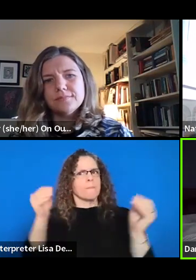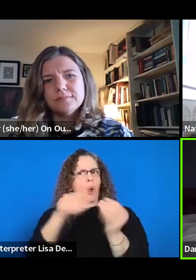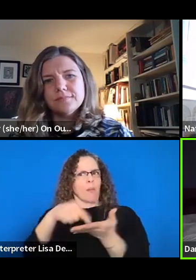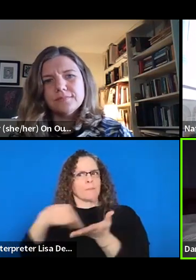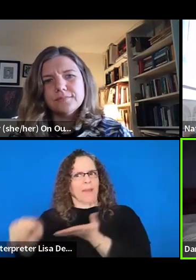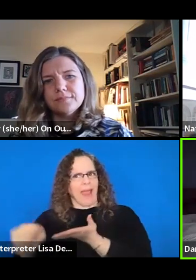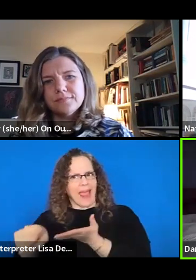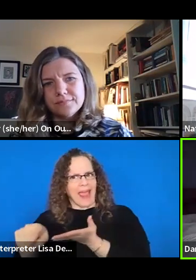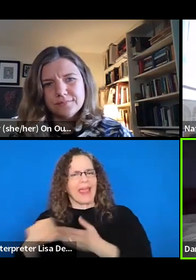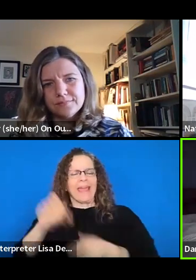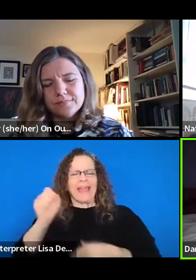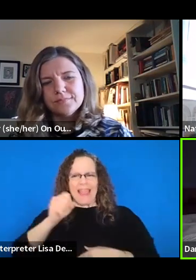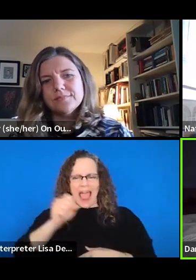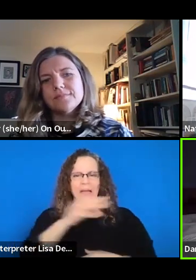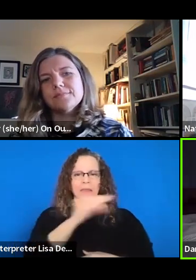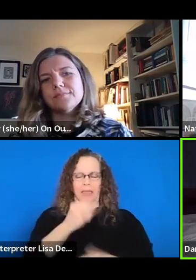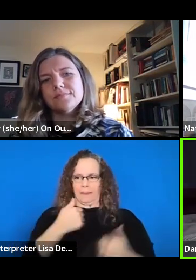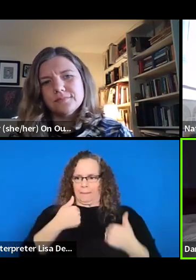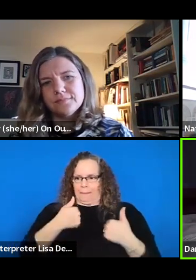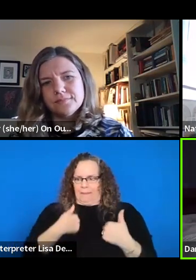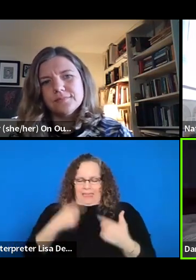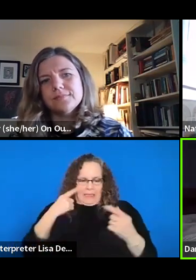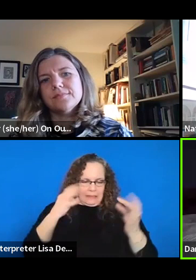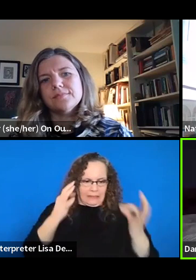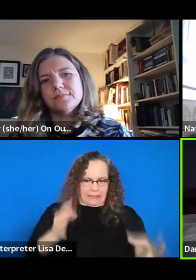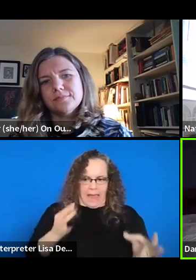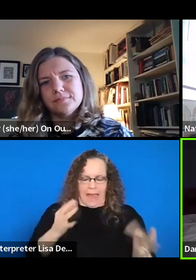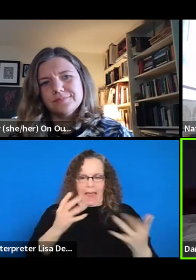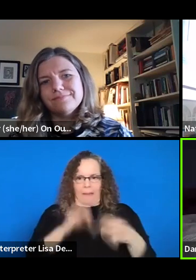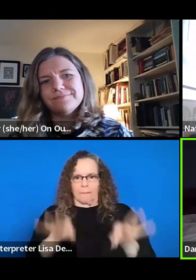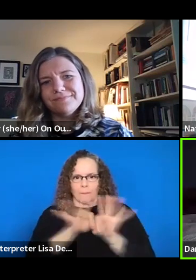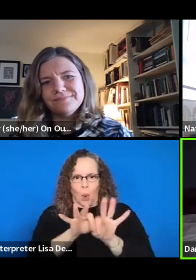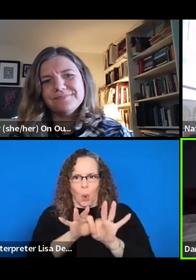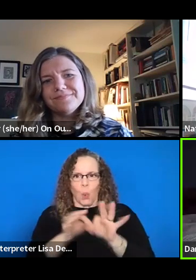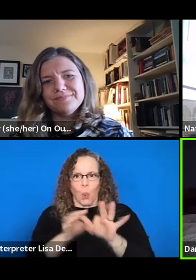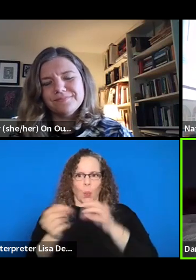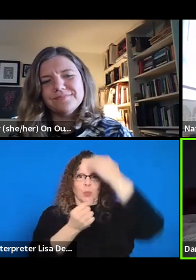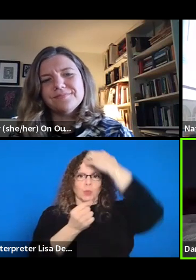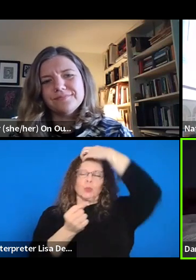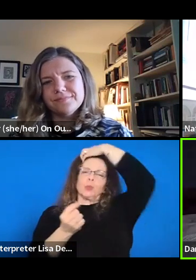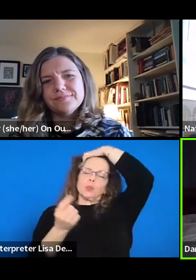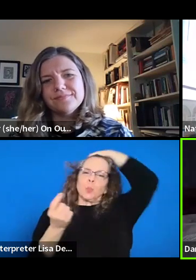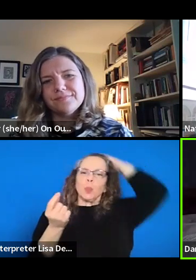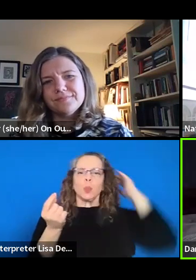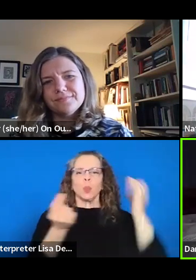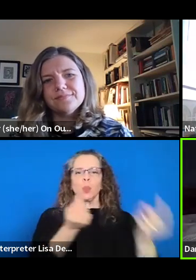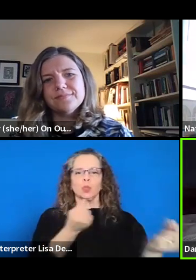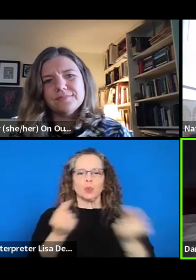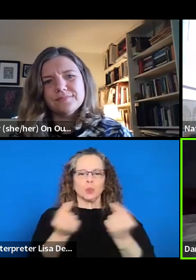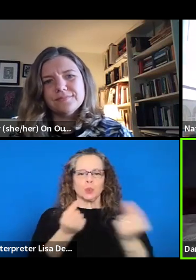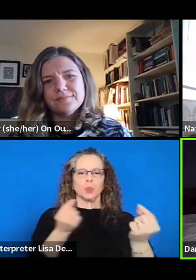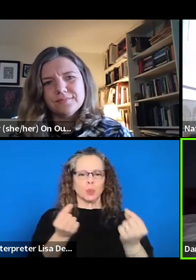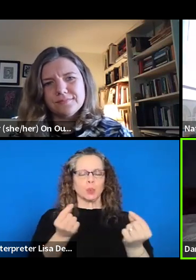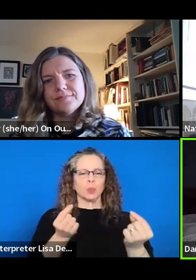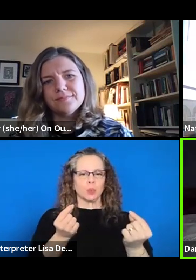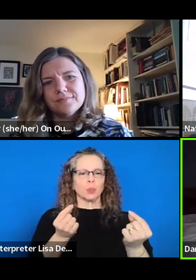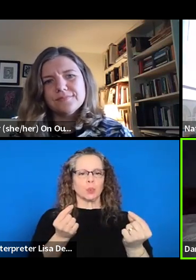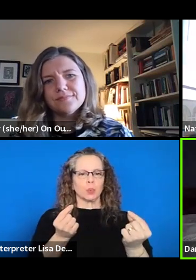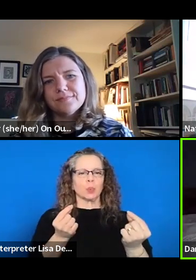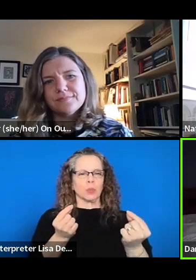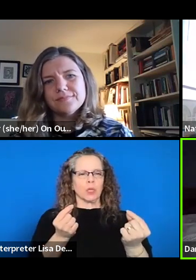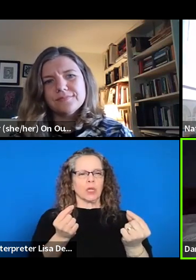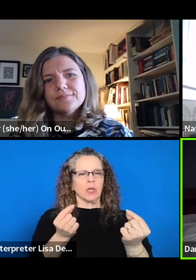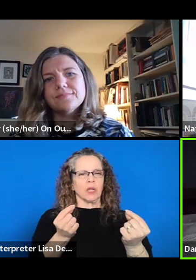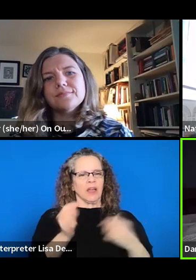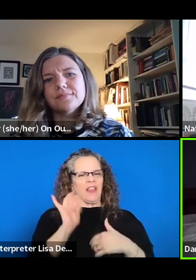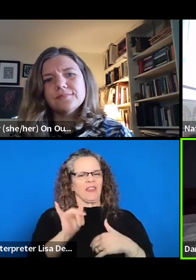like have to make all of these critical decisions to ultimately be the one at the end of the day who is responsible for the outcome of the success of the work, like that's